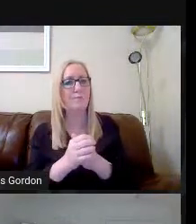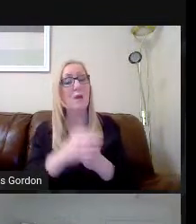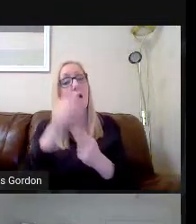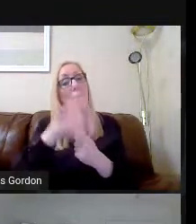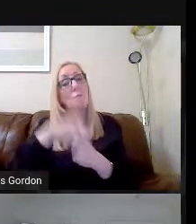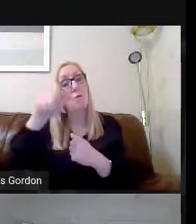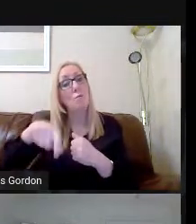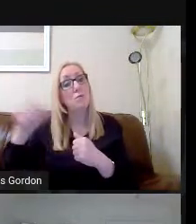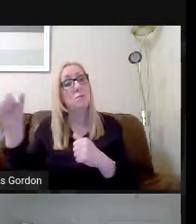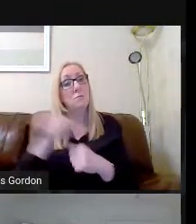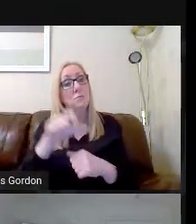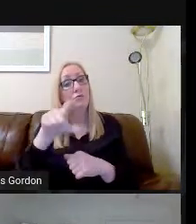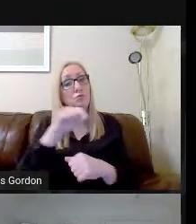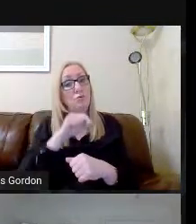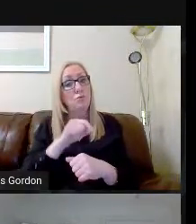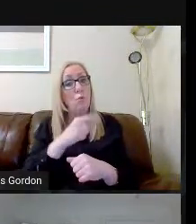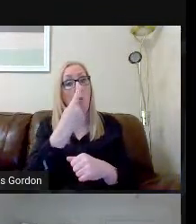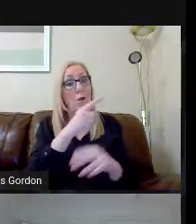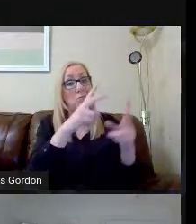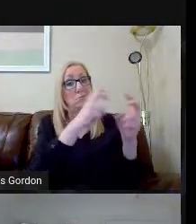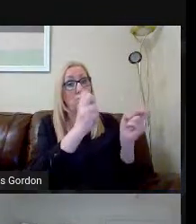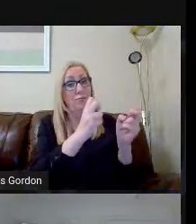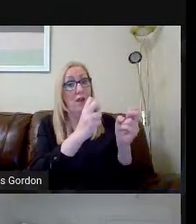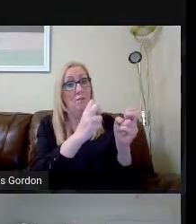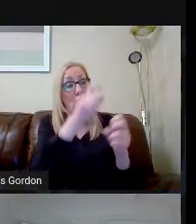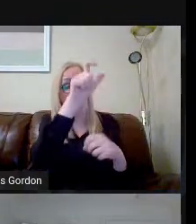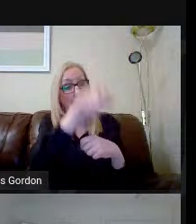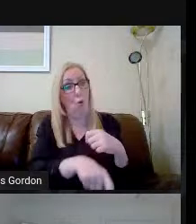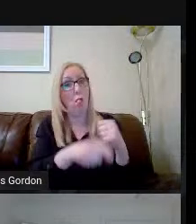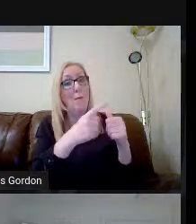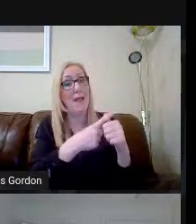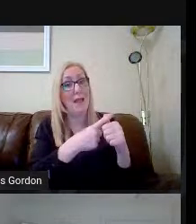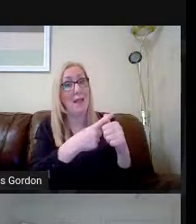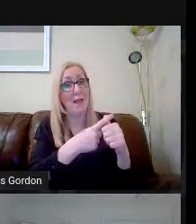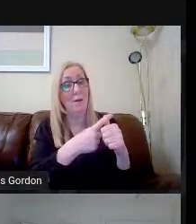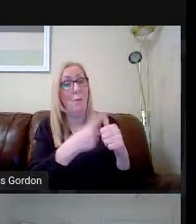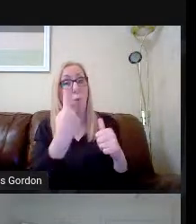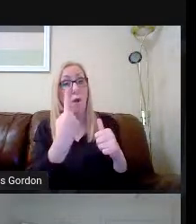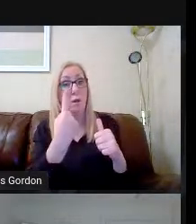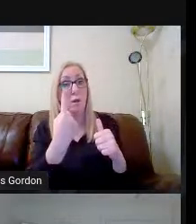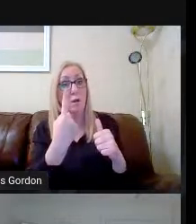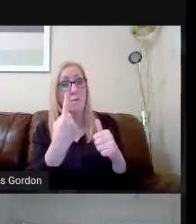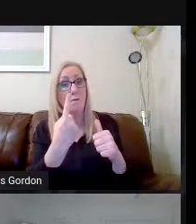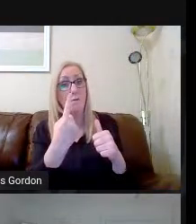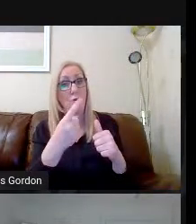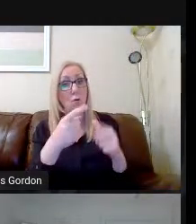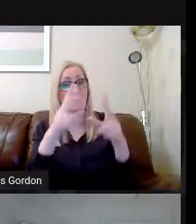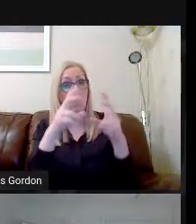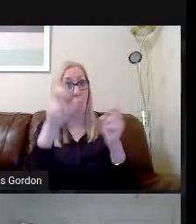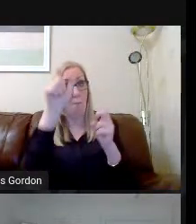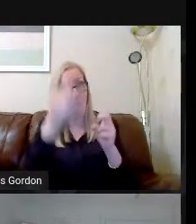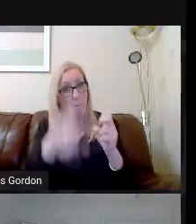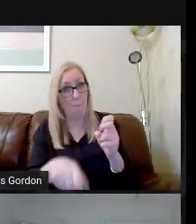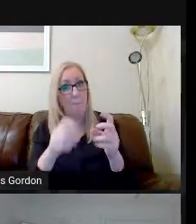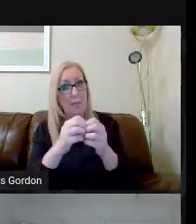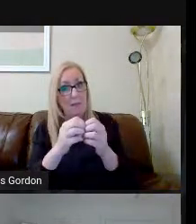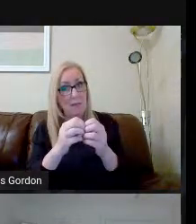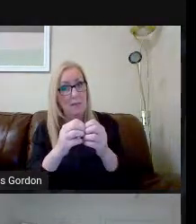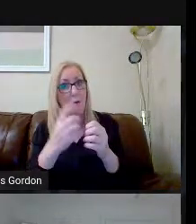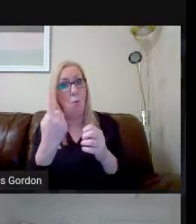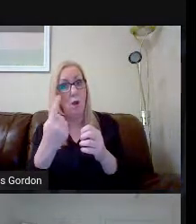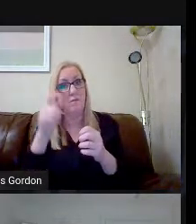one subject from column A, one subject from column B, one subject from column C,